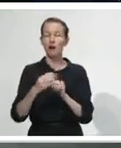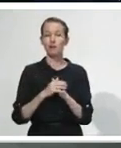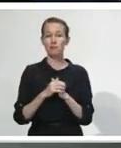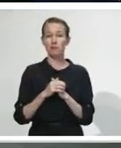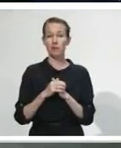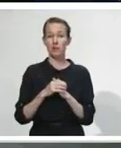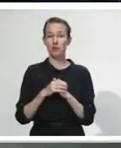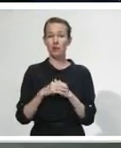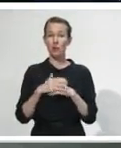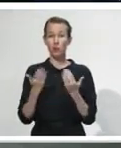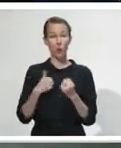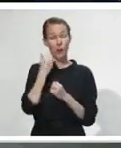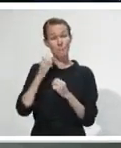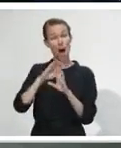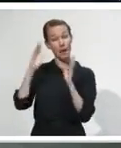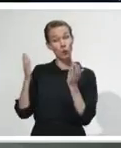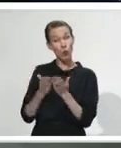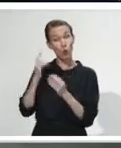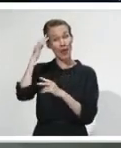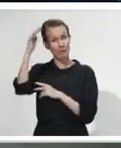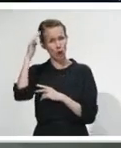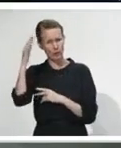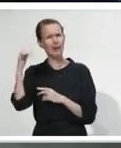needs to be one of our ongoing lessons in our pandemic. response.